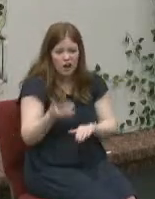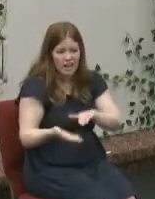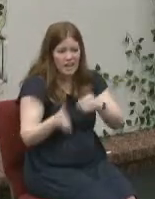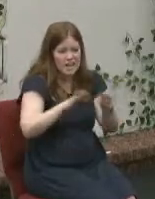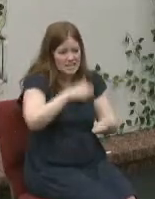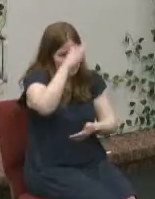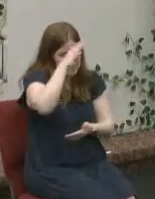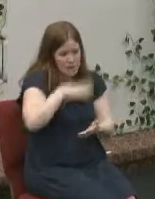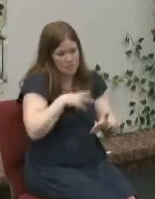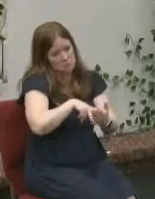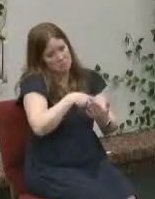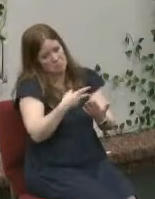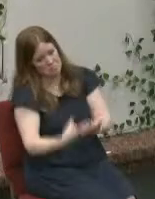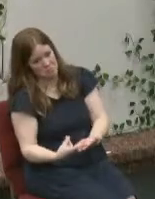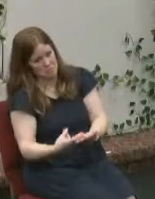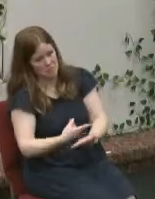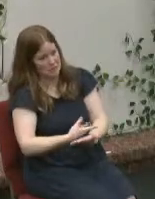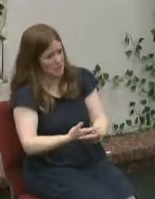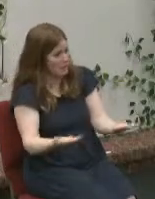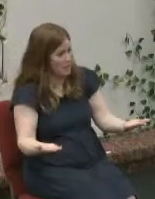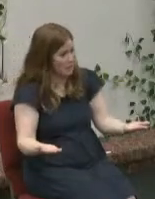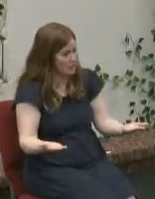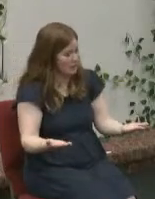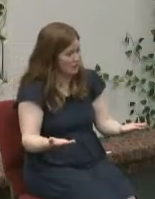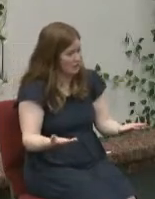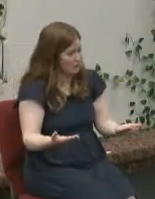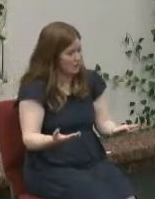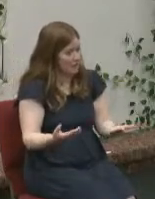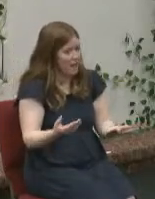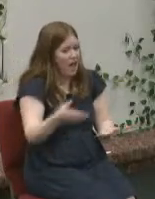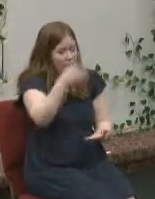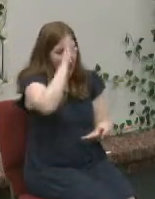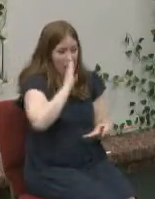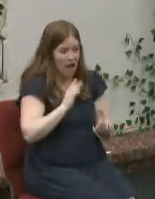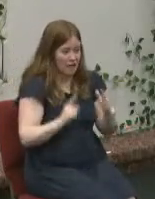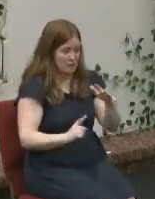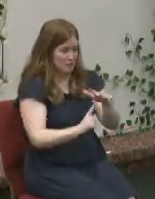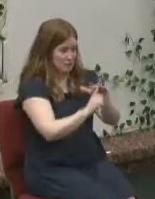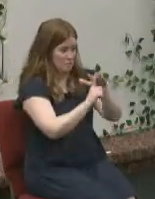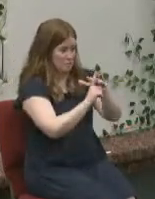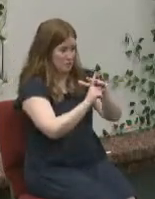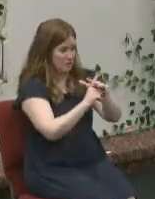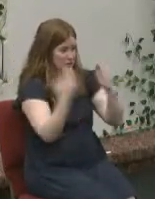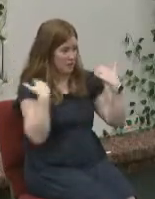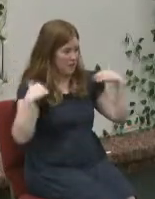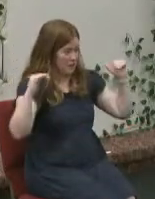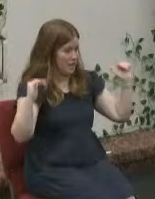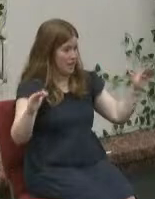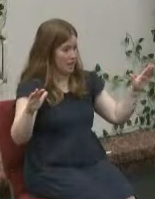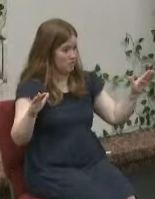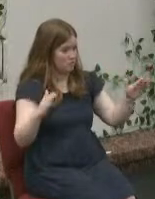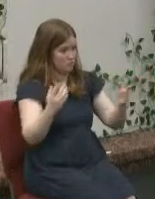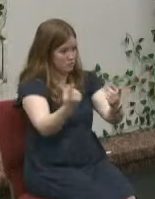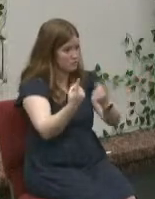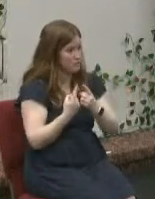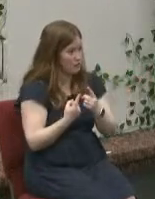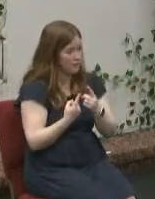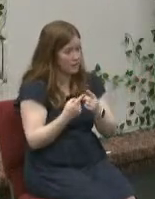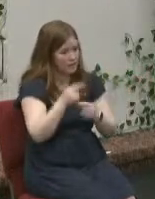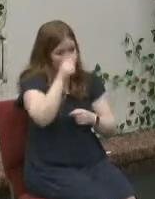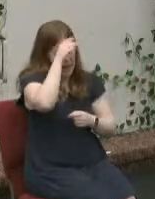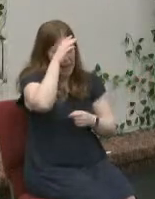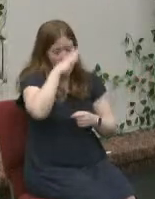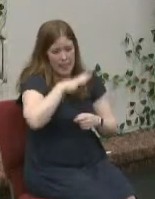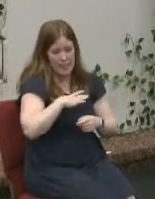it's ironic isn't it see god's appearance the angels appearance and the men's